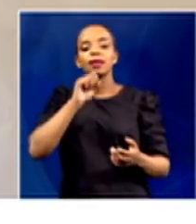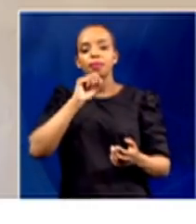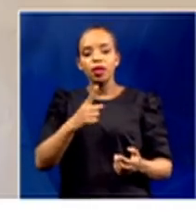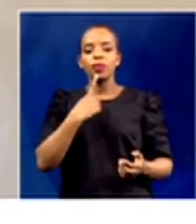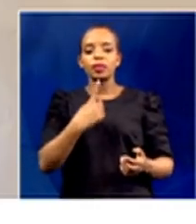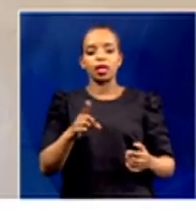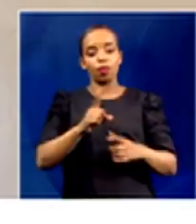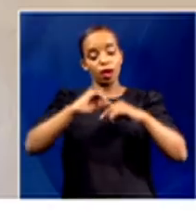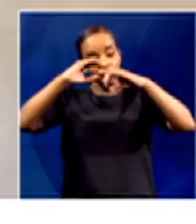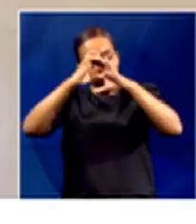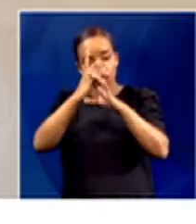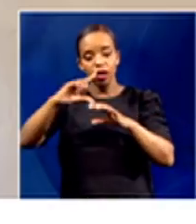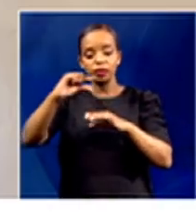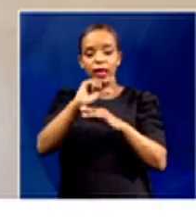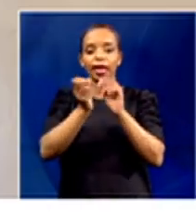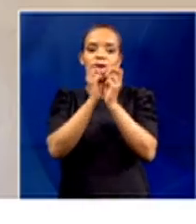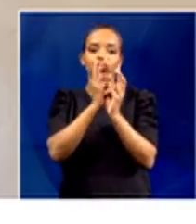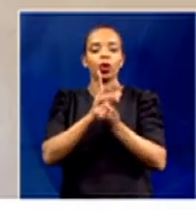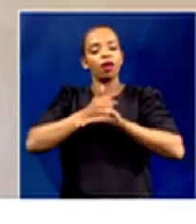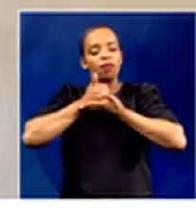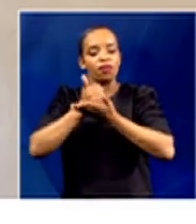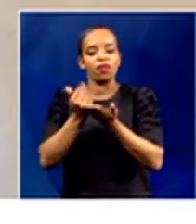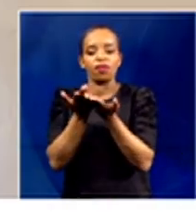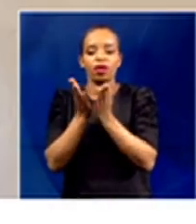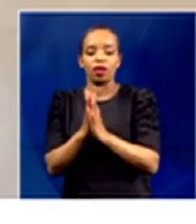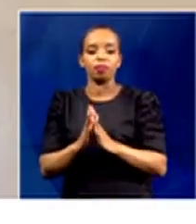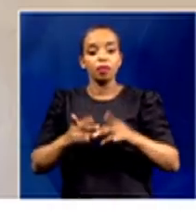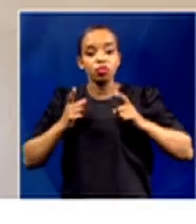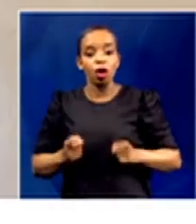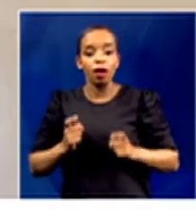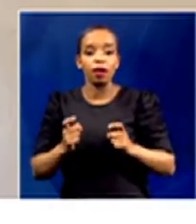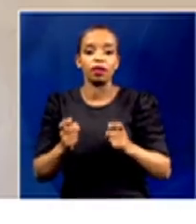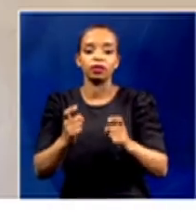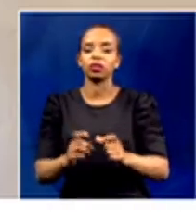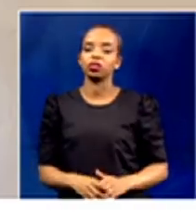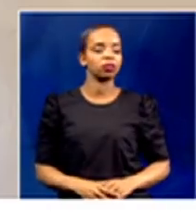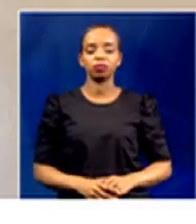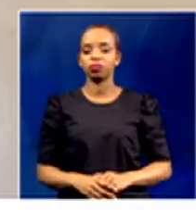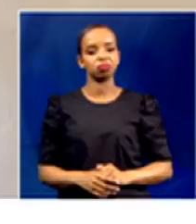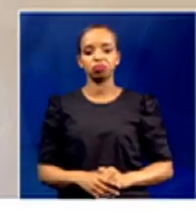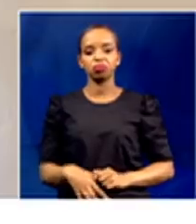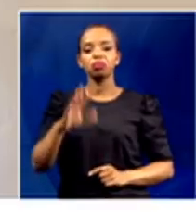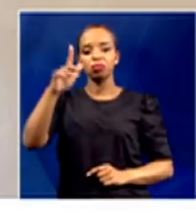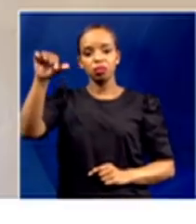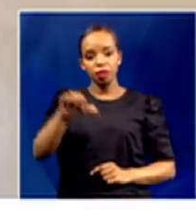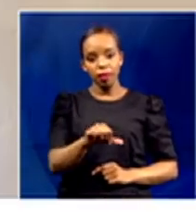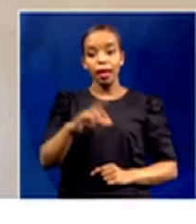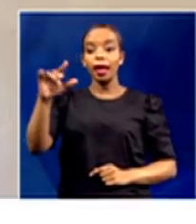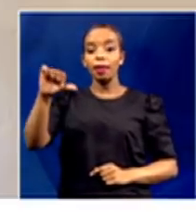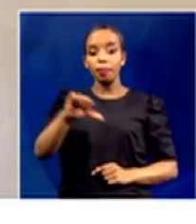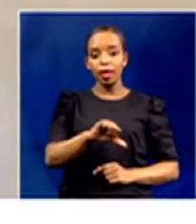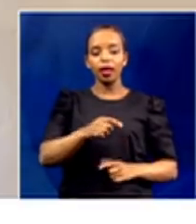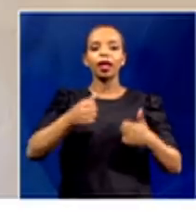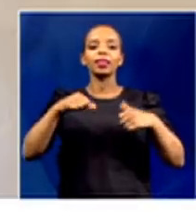But for the rest of the other grades, there is no rush. You can delay them coming back. And when they do come back, cover whatever you are able to cover.